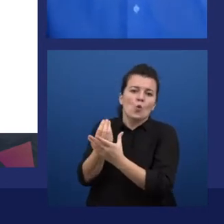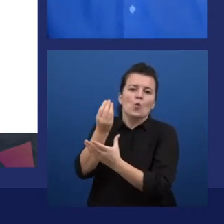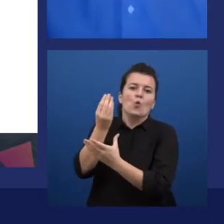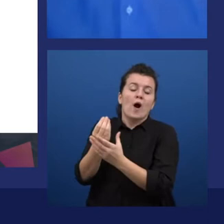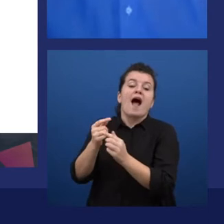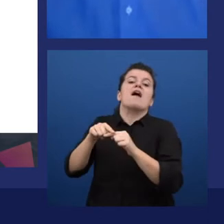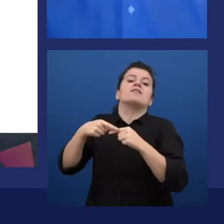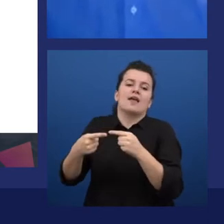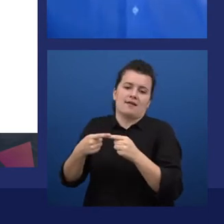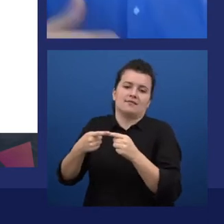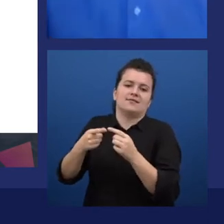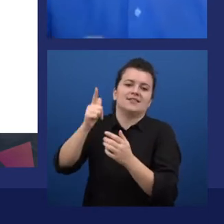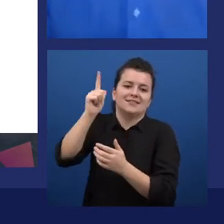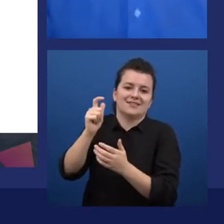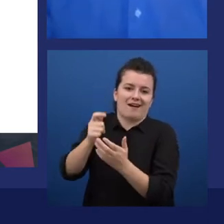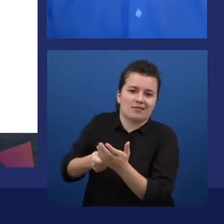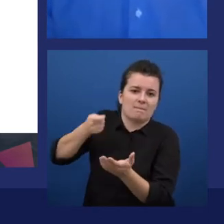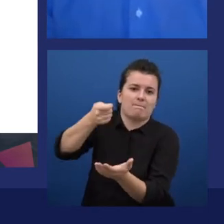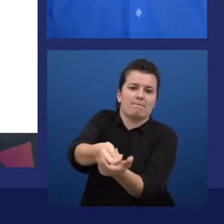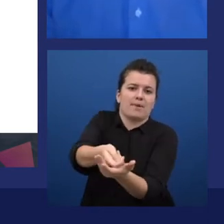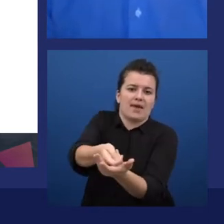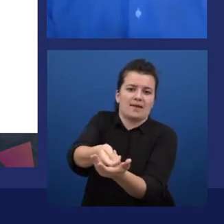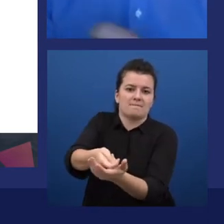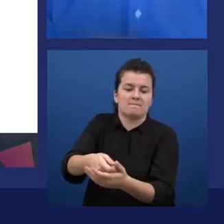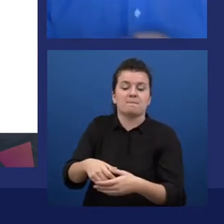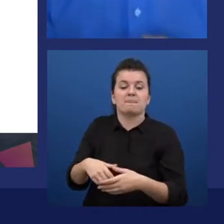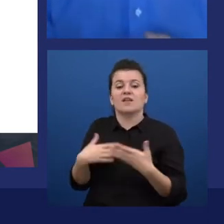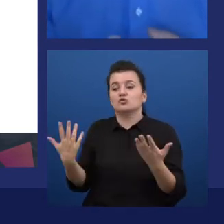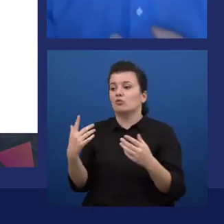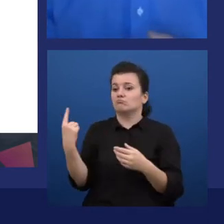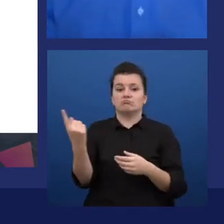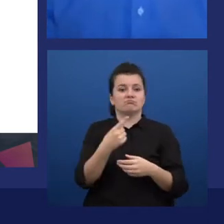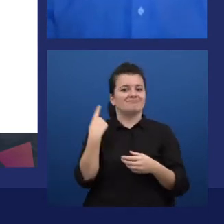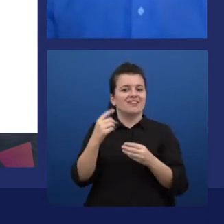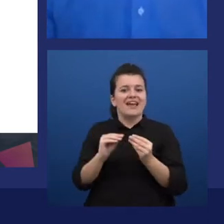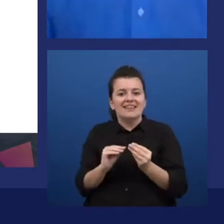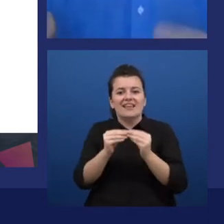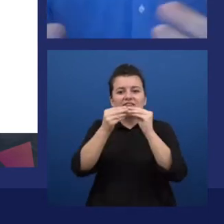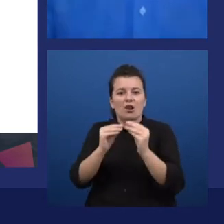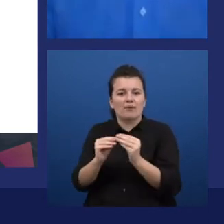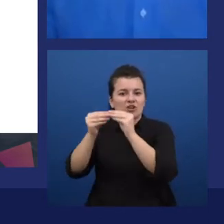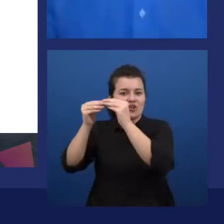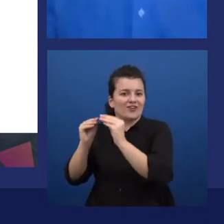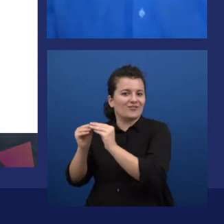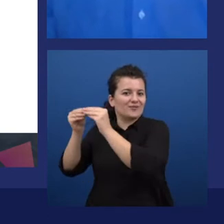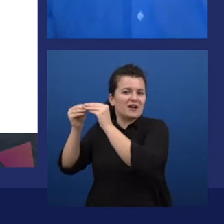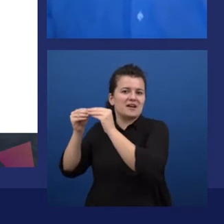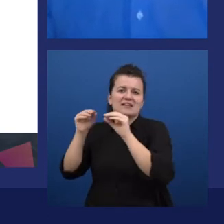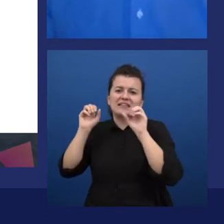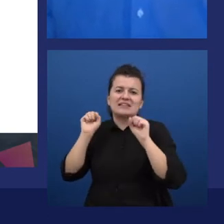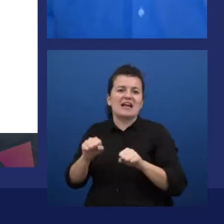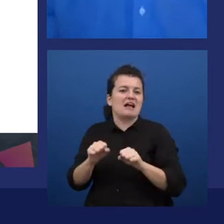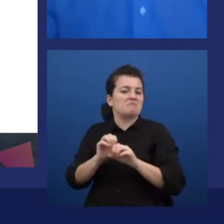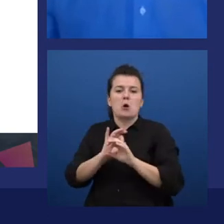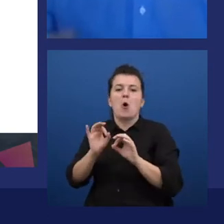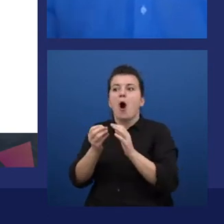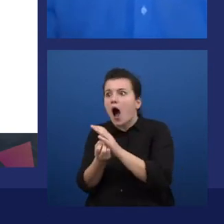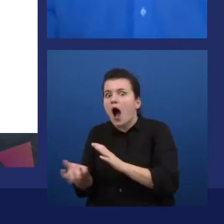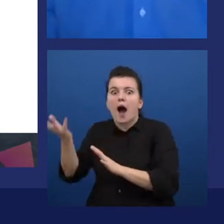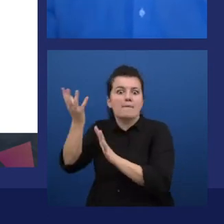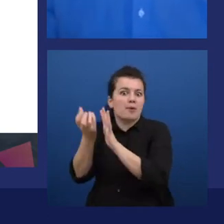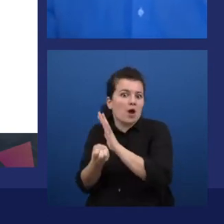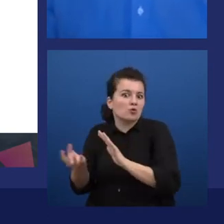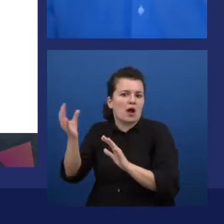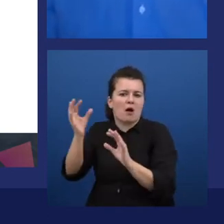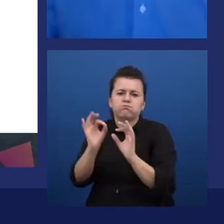without provisioning any infrastructure, without uploading any models, without doing any